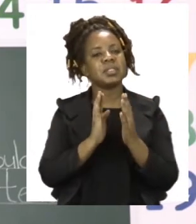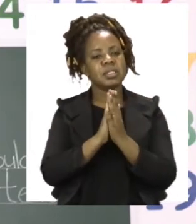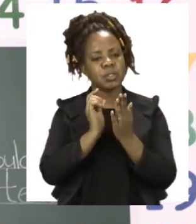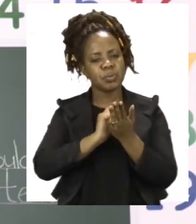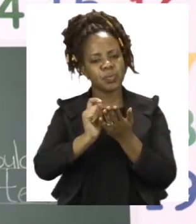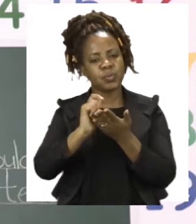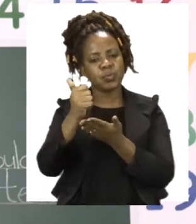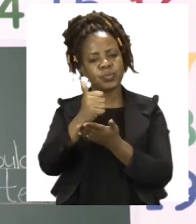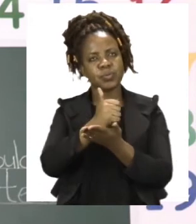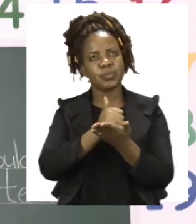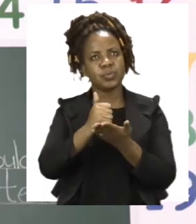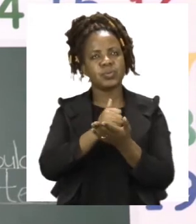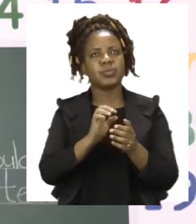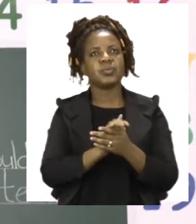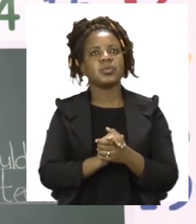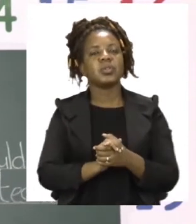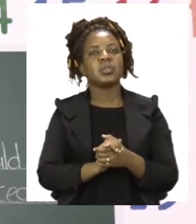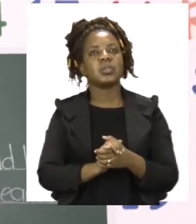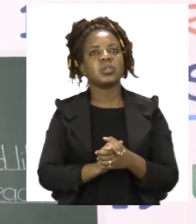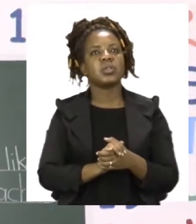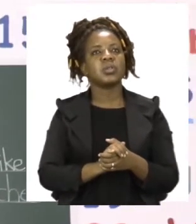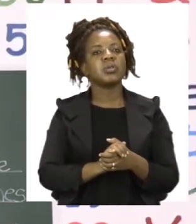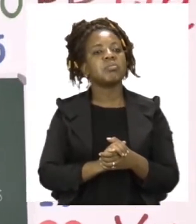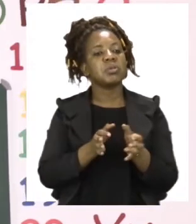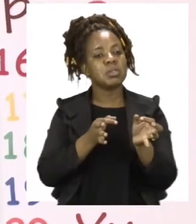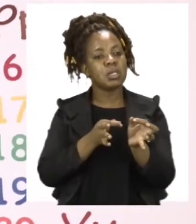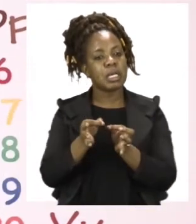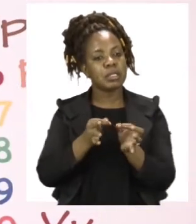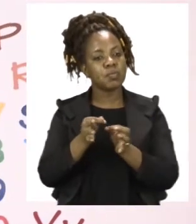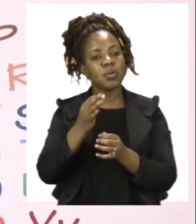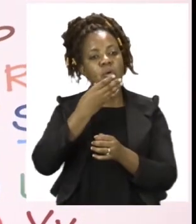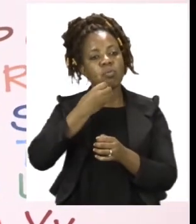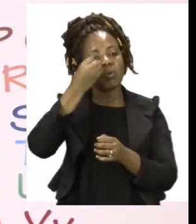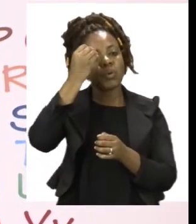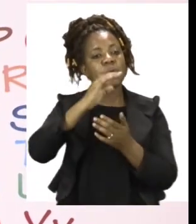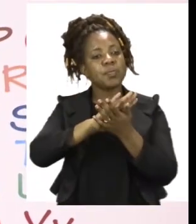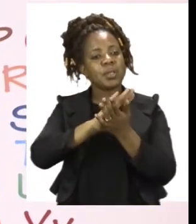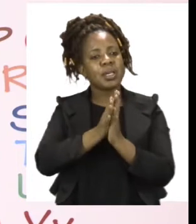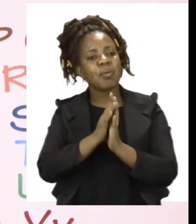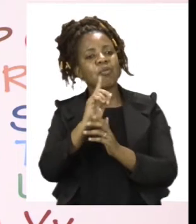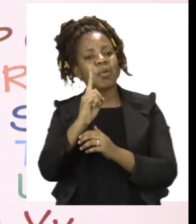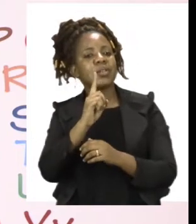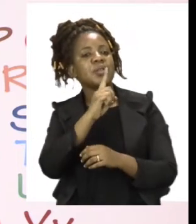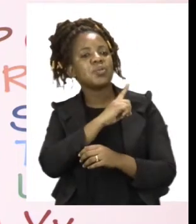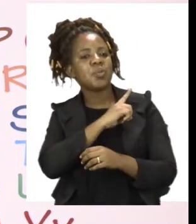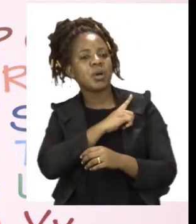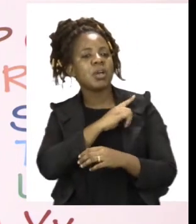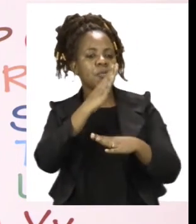You're going to tell me why you want to be that person when you're an adult and where they work.